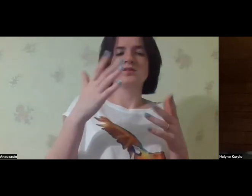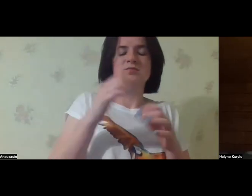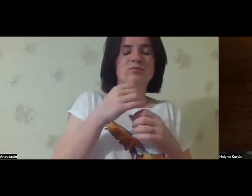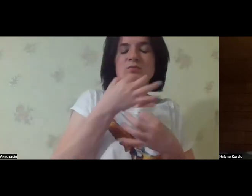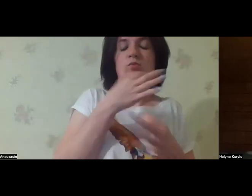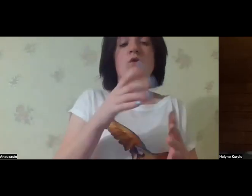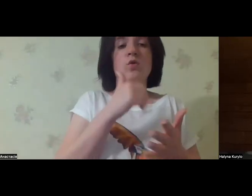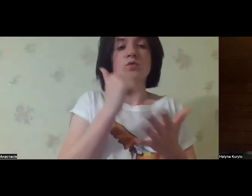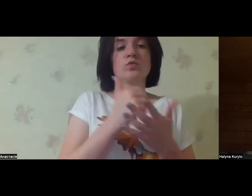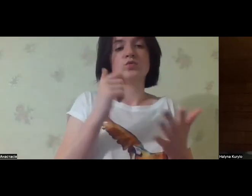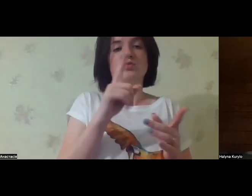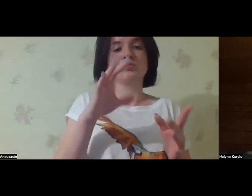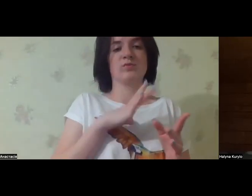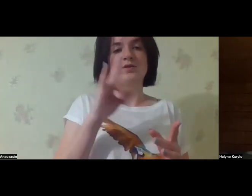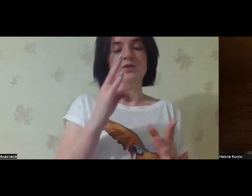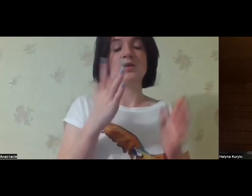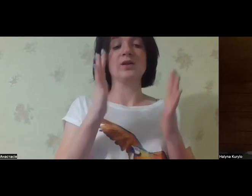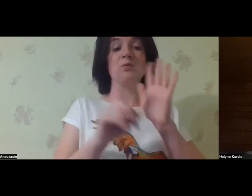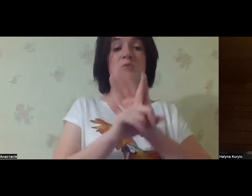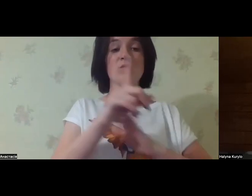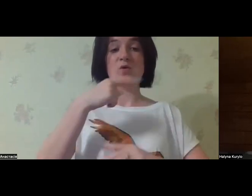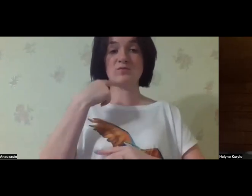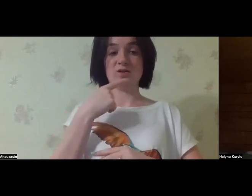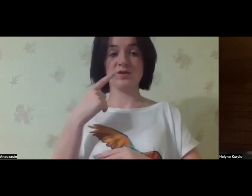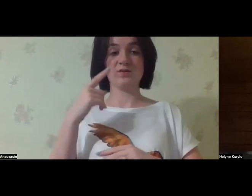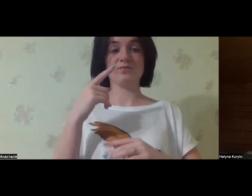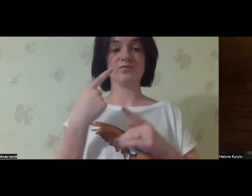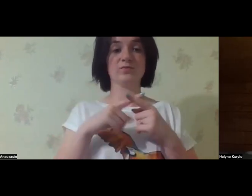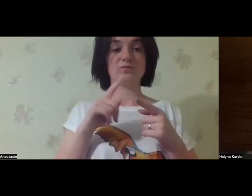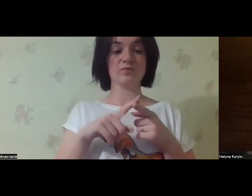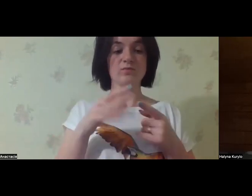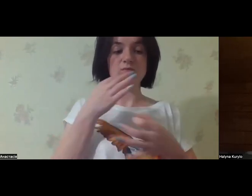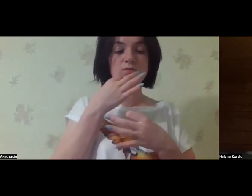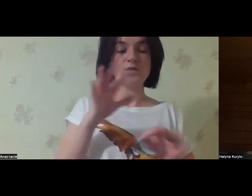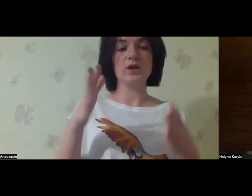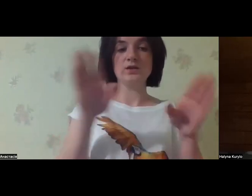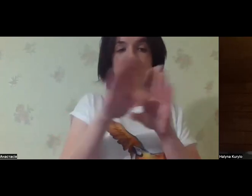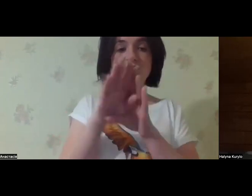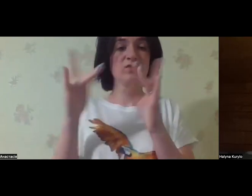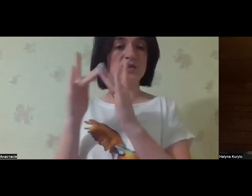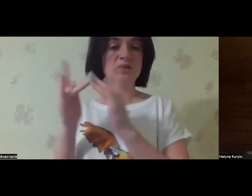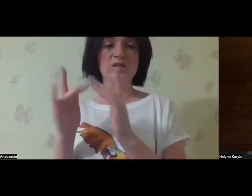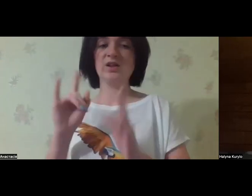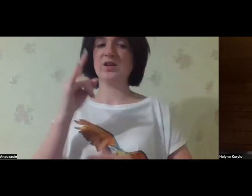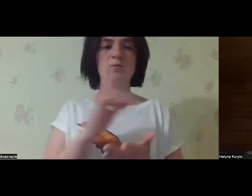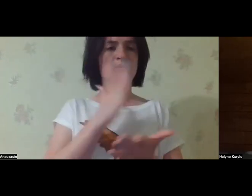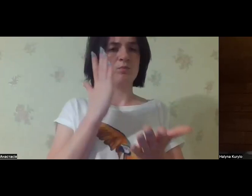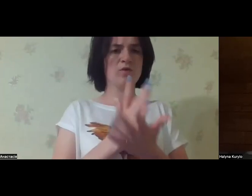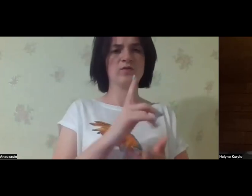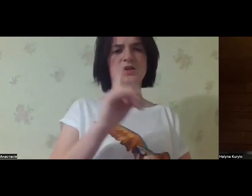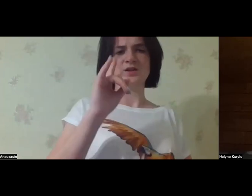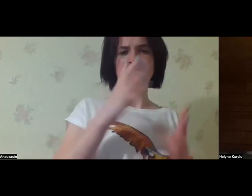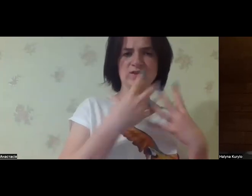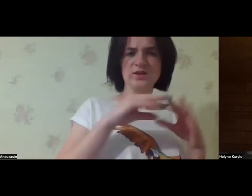And what we see, eventually, as soon as we start talking about the deinstitutionalization reform,